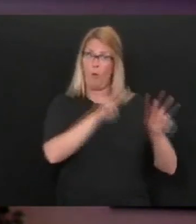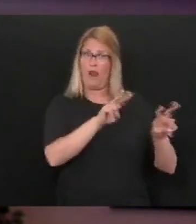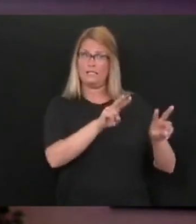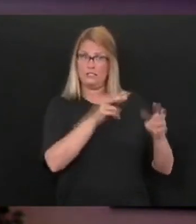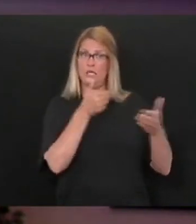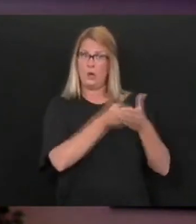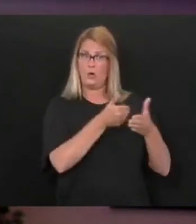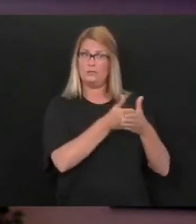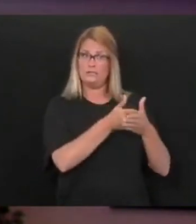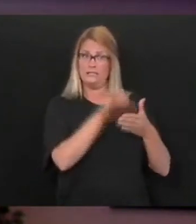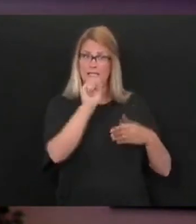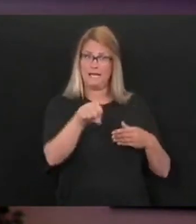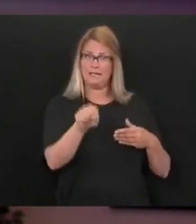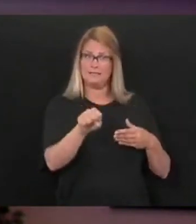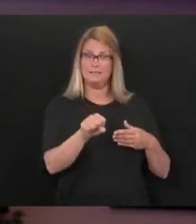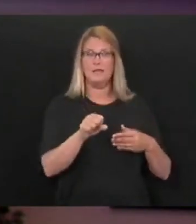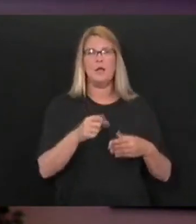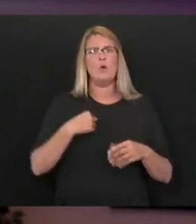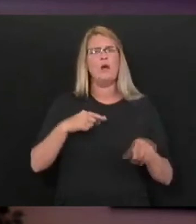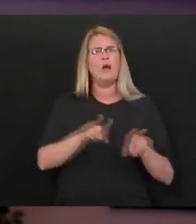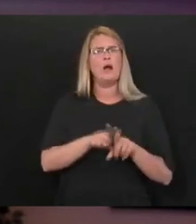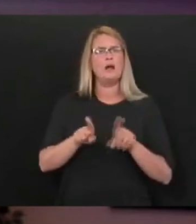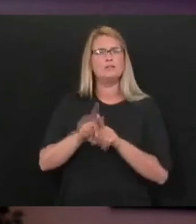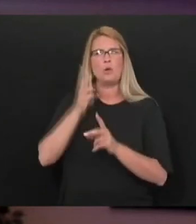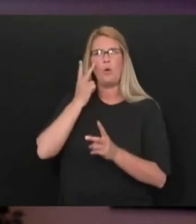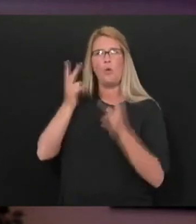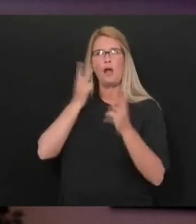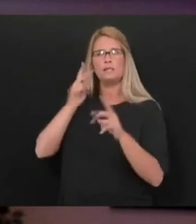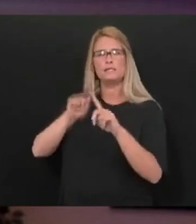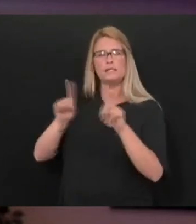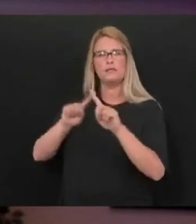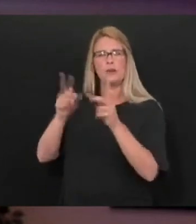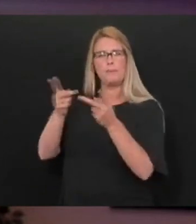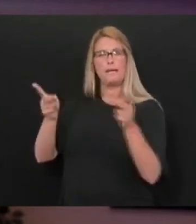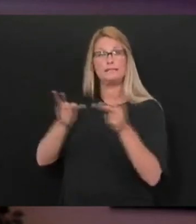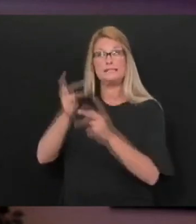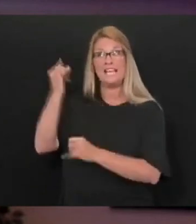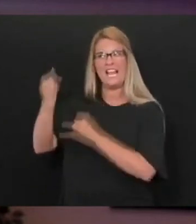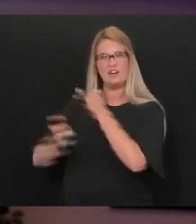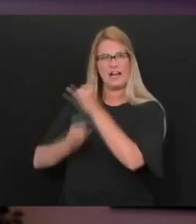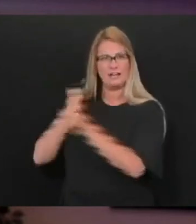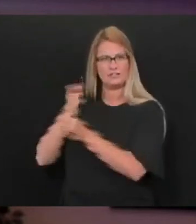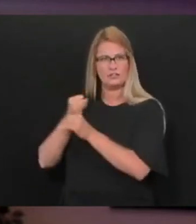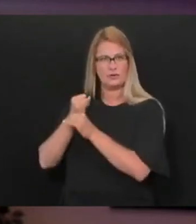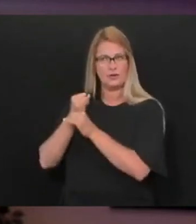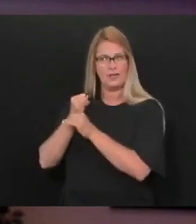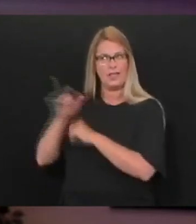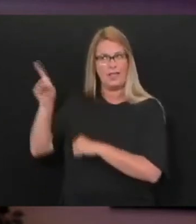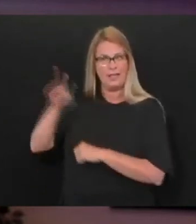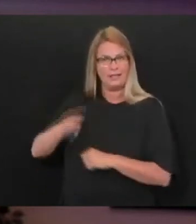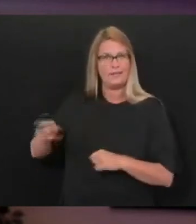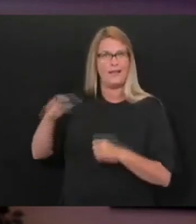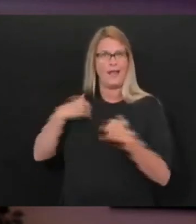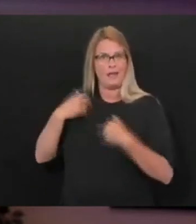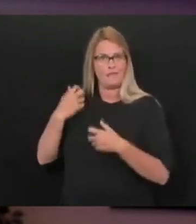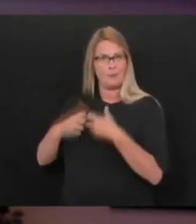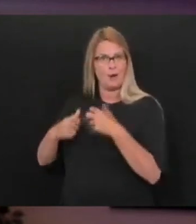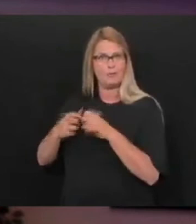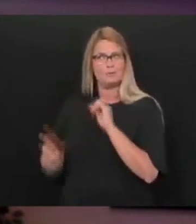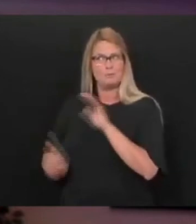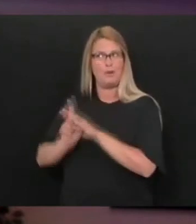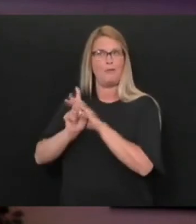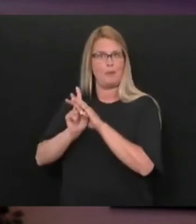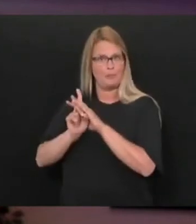also watching places internationally who have also had problems and have started to address those.